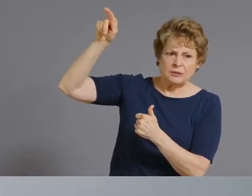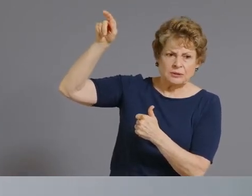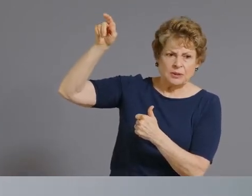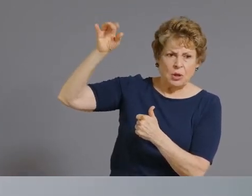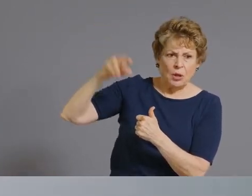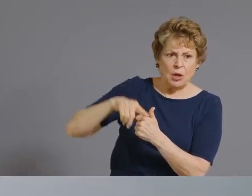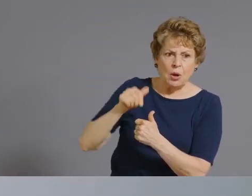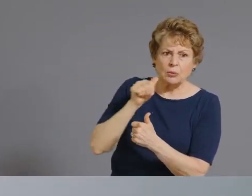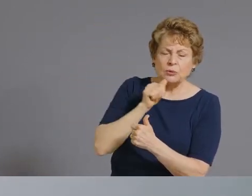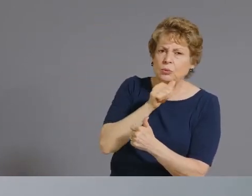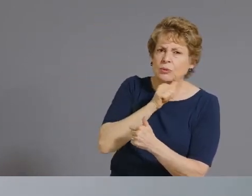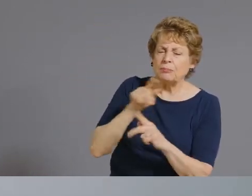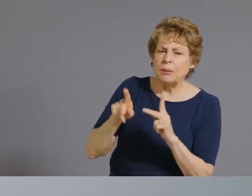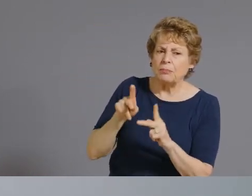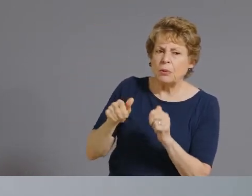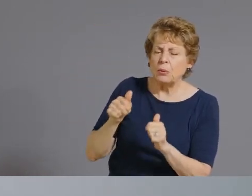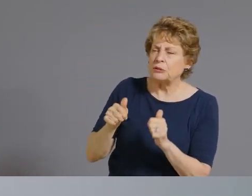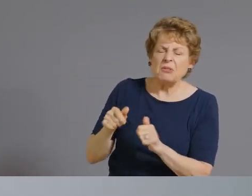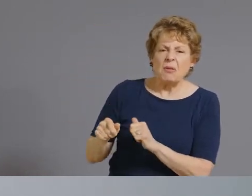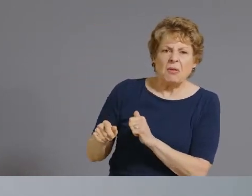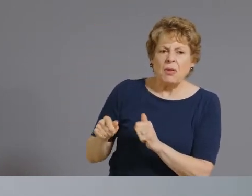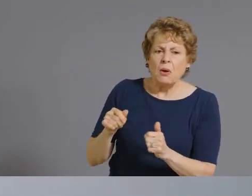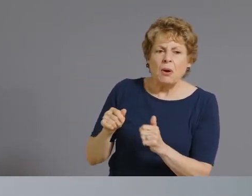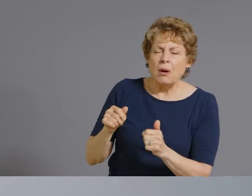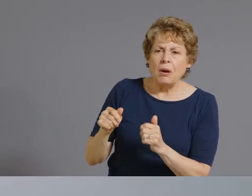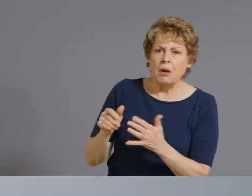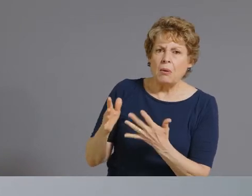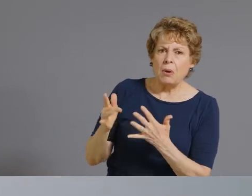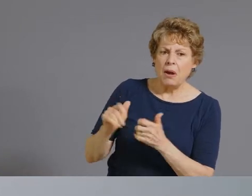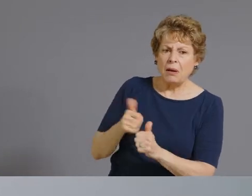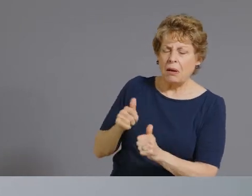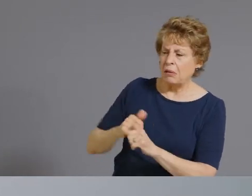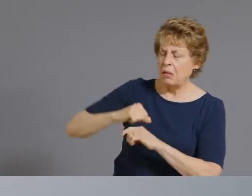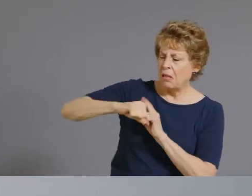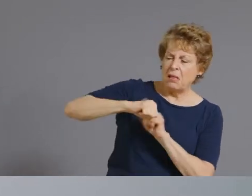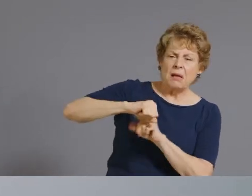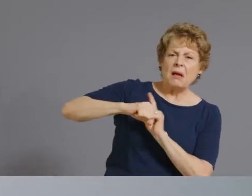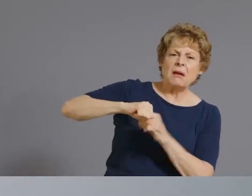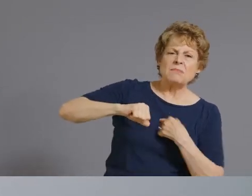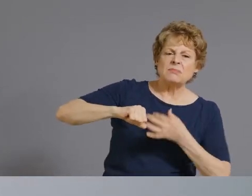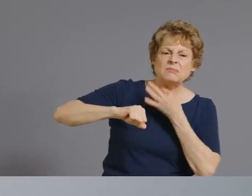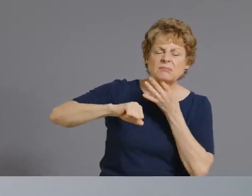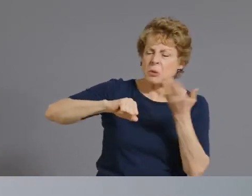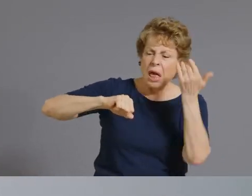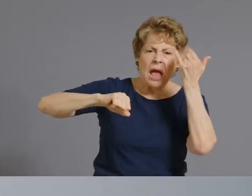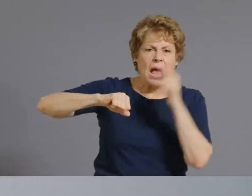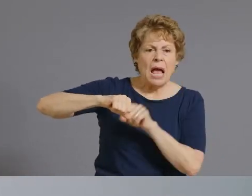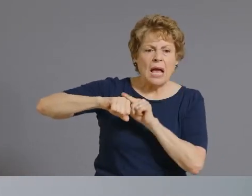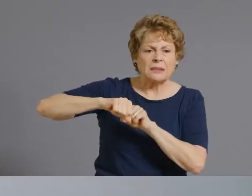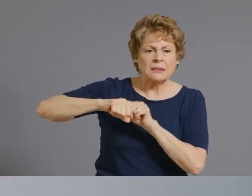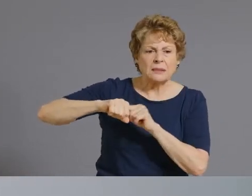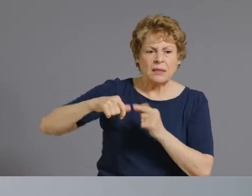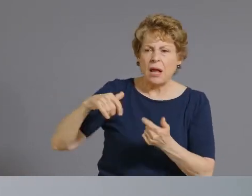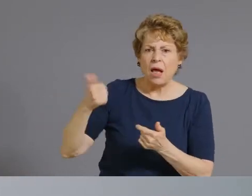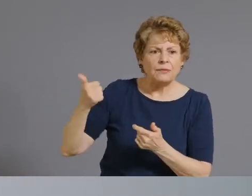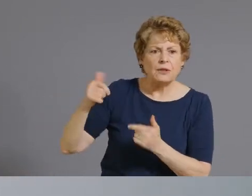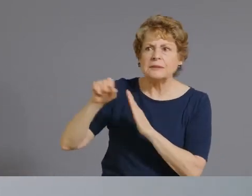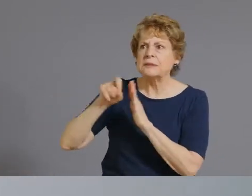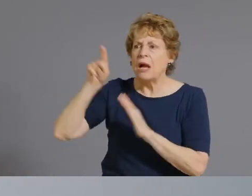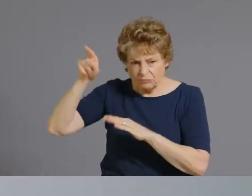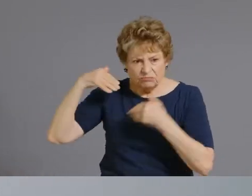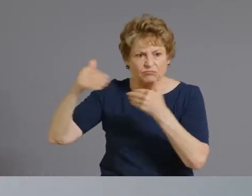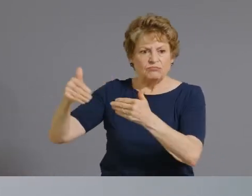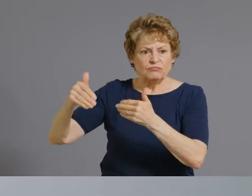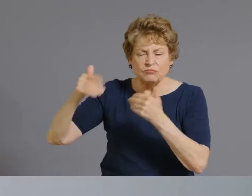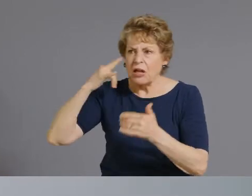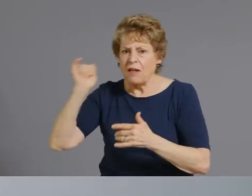that makes us so much more hesitant than let's say the people in maine or even california that